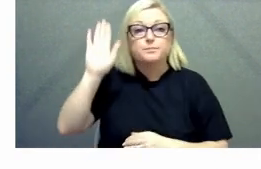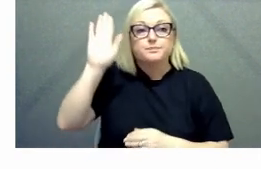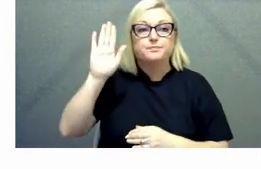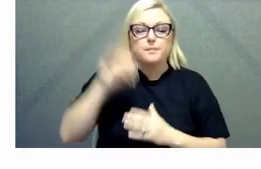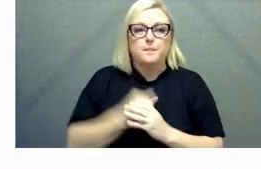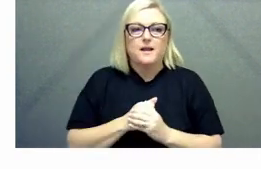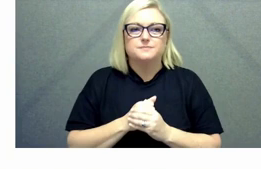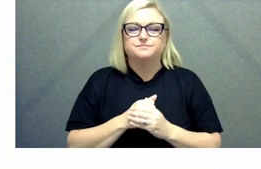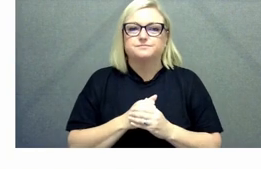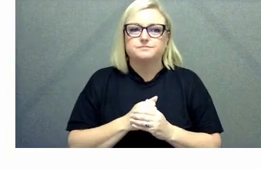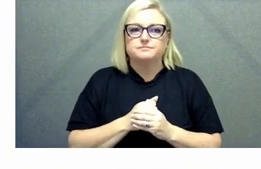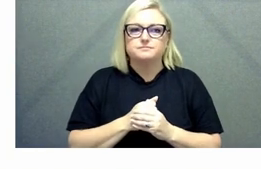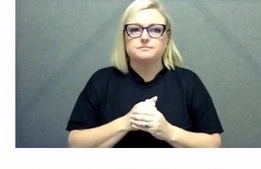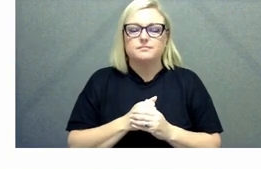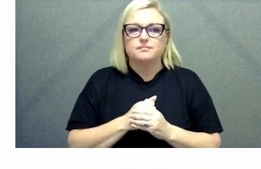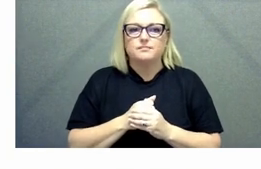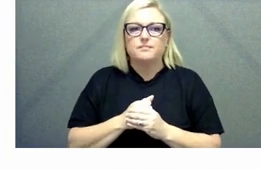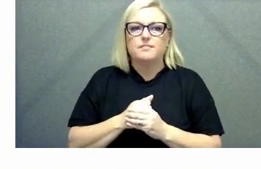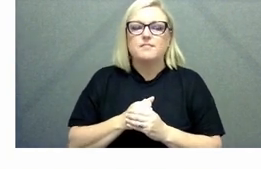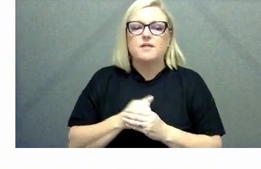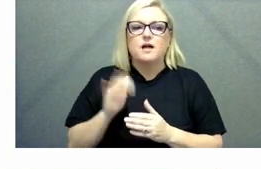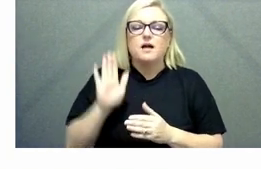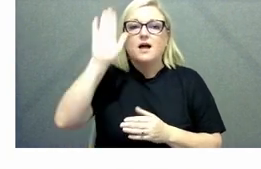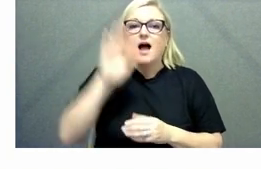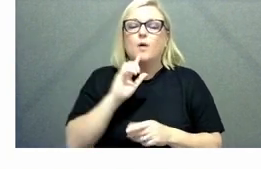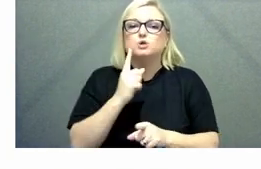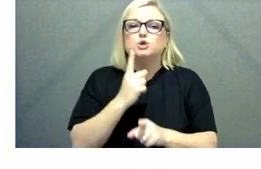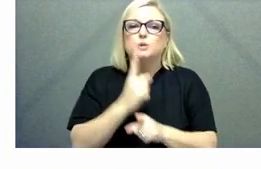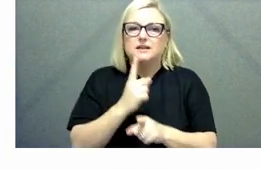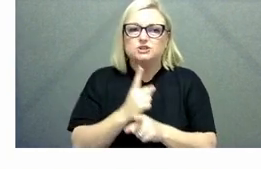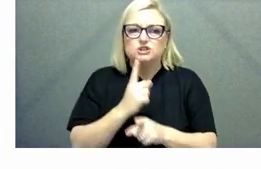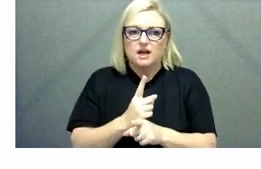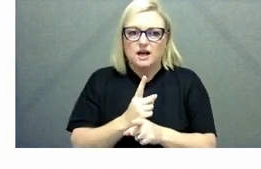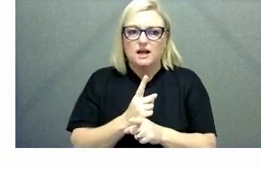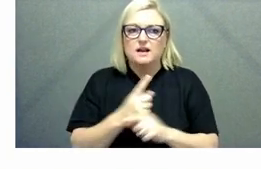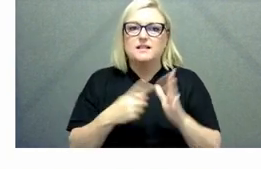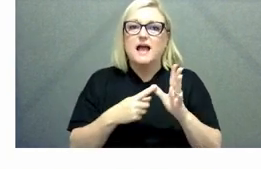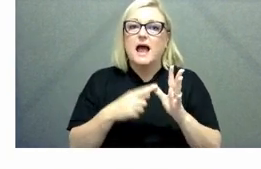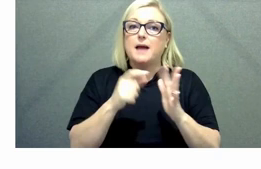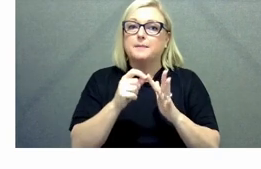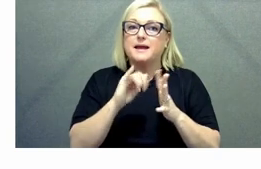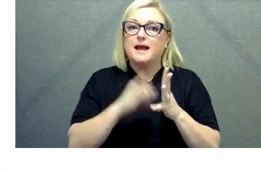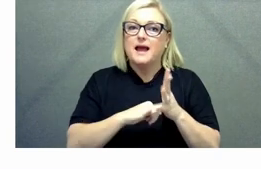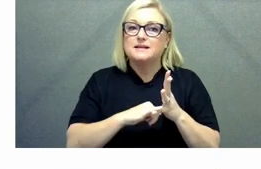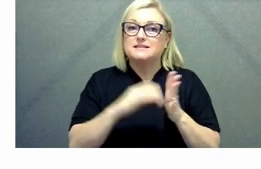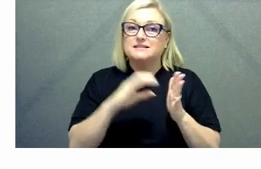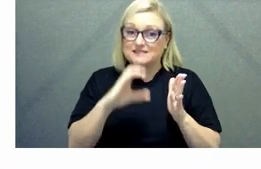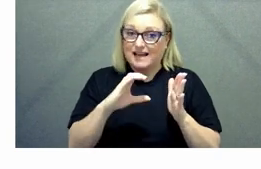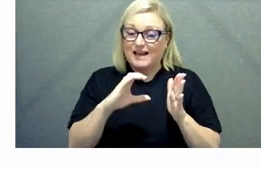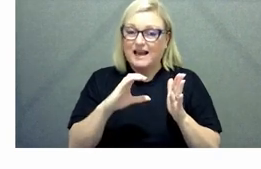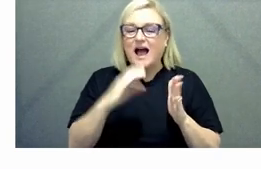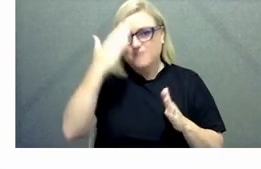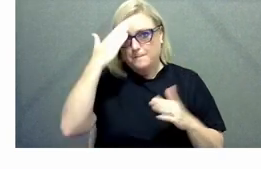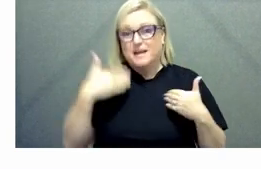but i just wanted to mention uh that the apsc does have a mental health and suicide